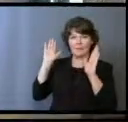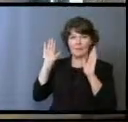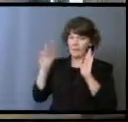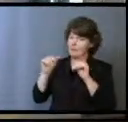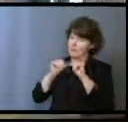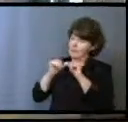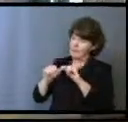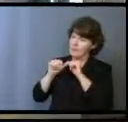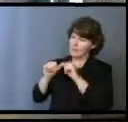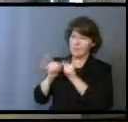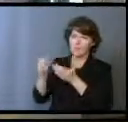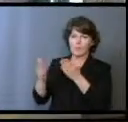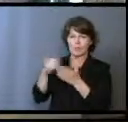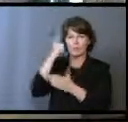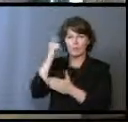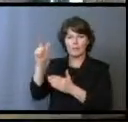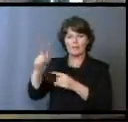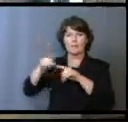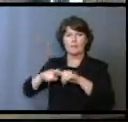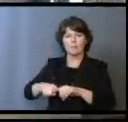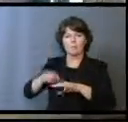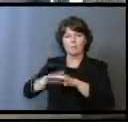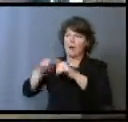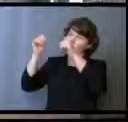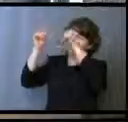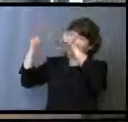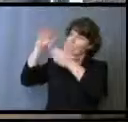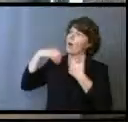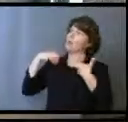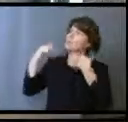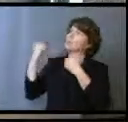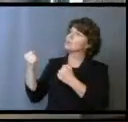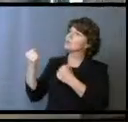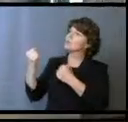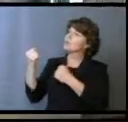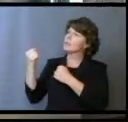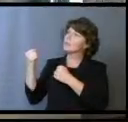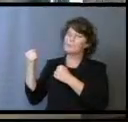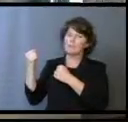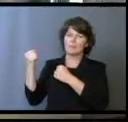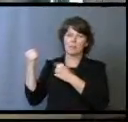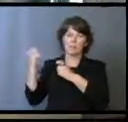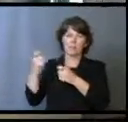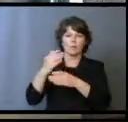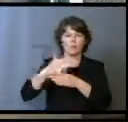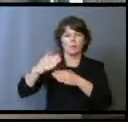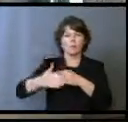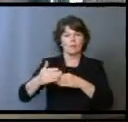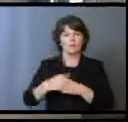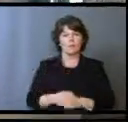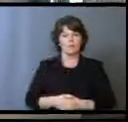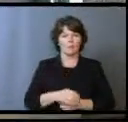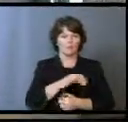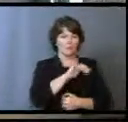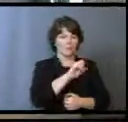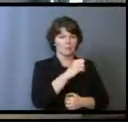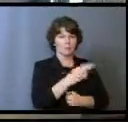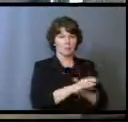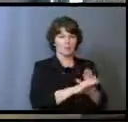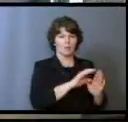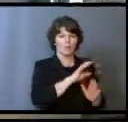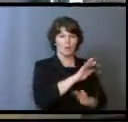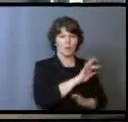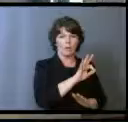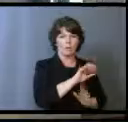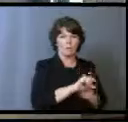to continue serving because he counted on the Father's strength to bring about the results. Listen from Isaiah, chapter 49, verse